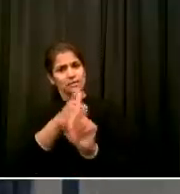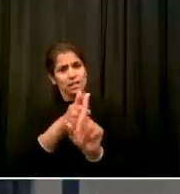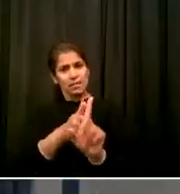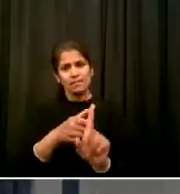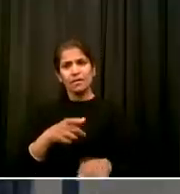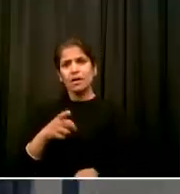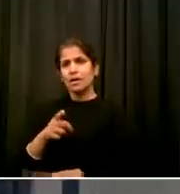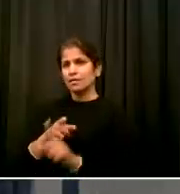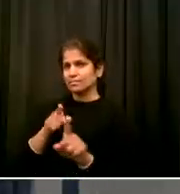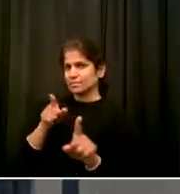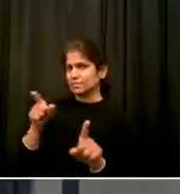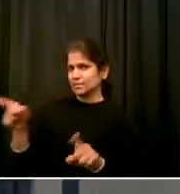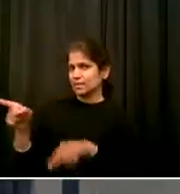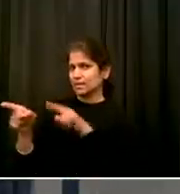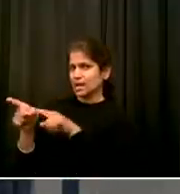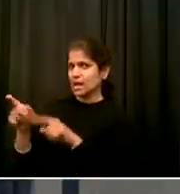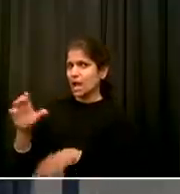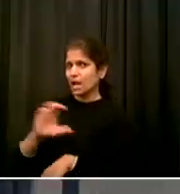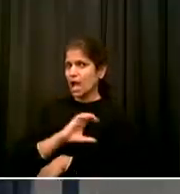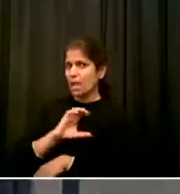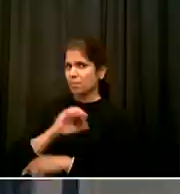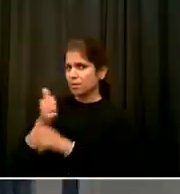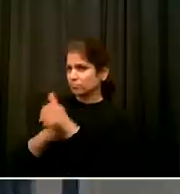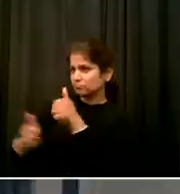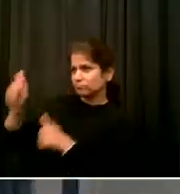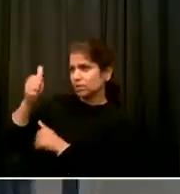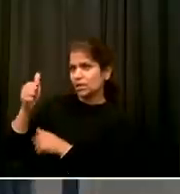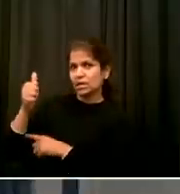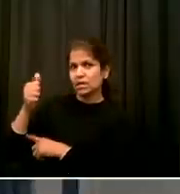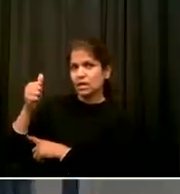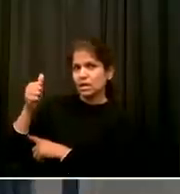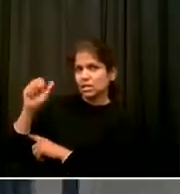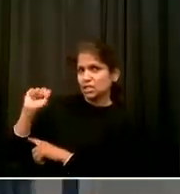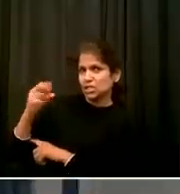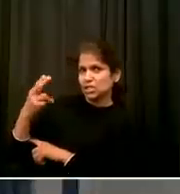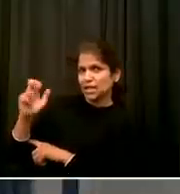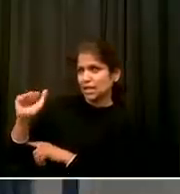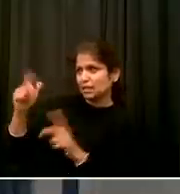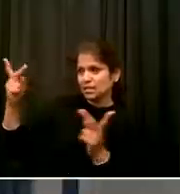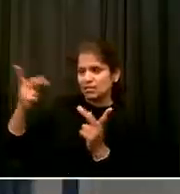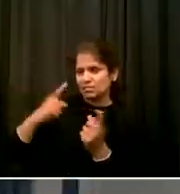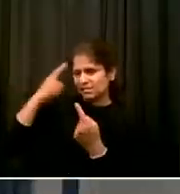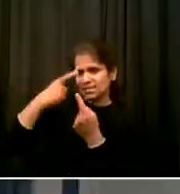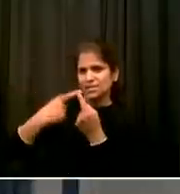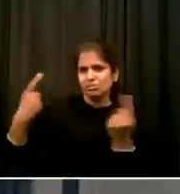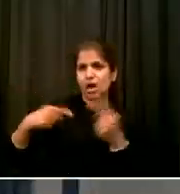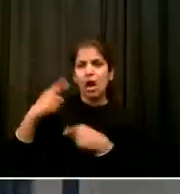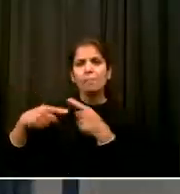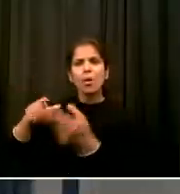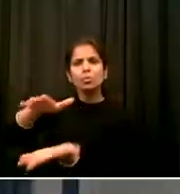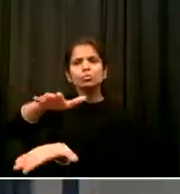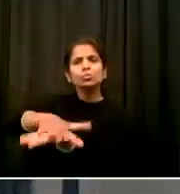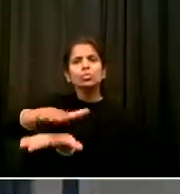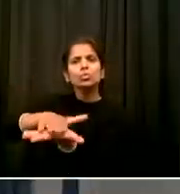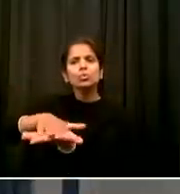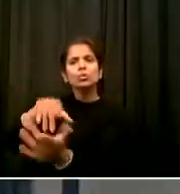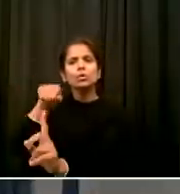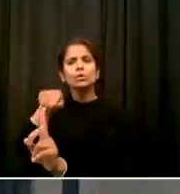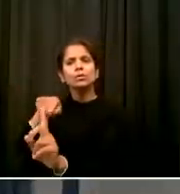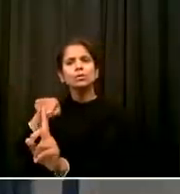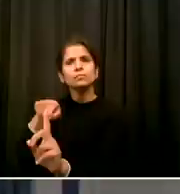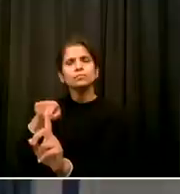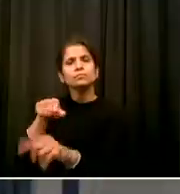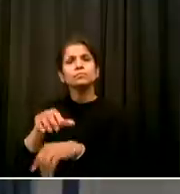Shea told the Associated Press that he would consider taking cops out of schools You had said that you thought they should